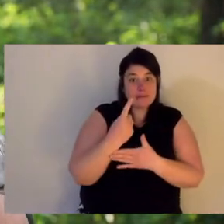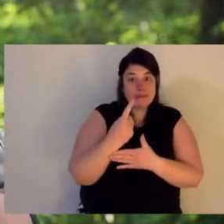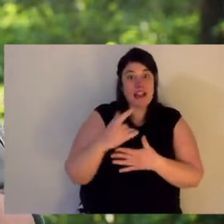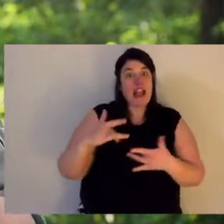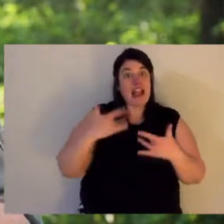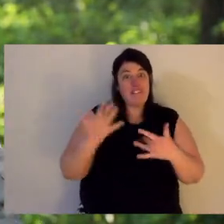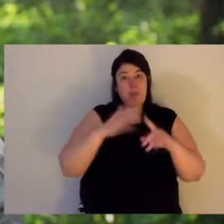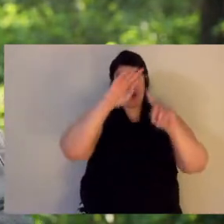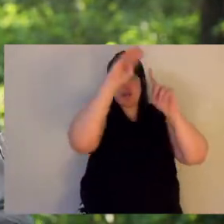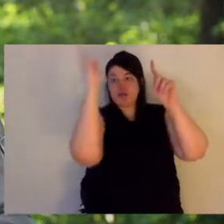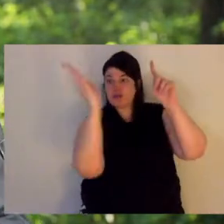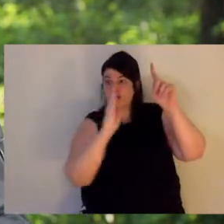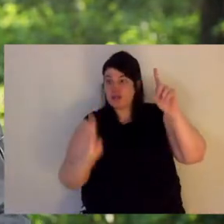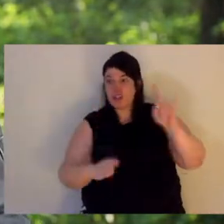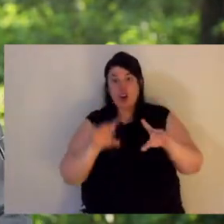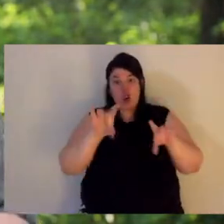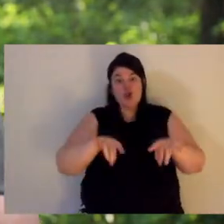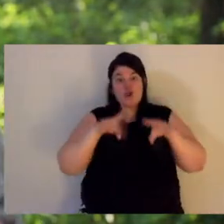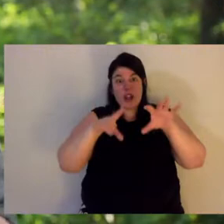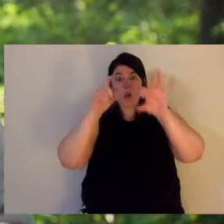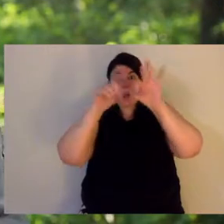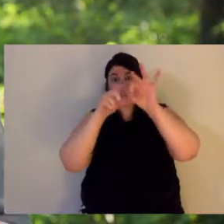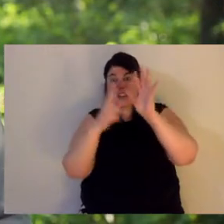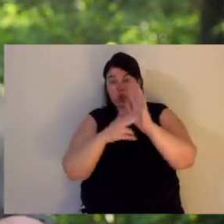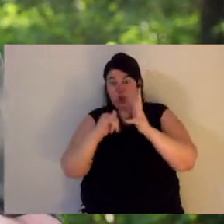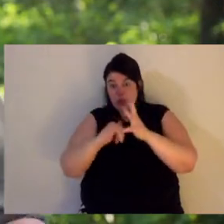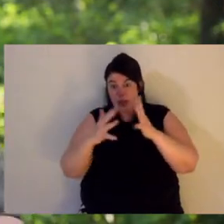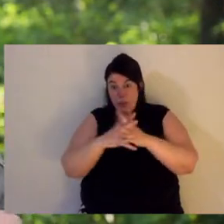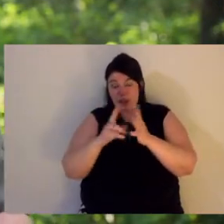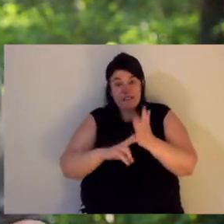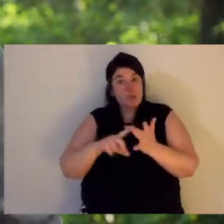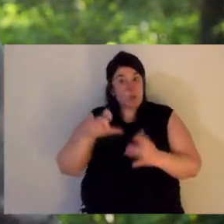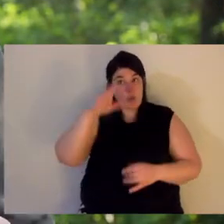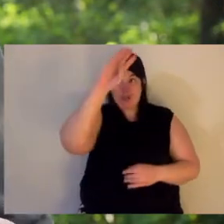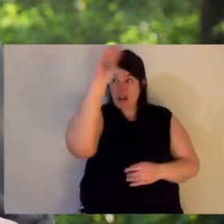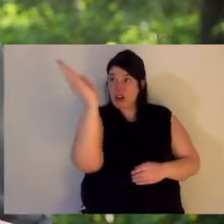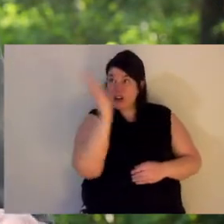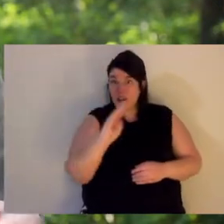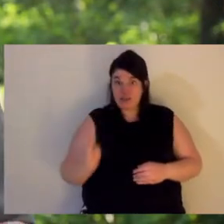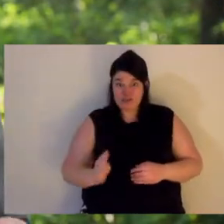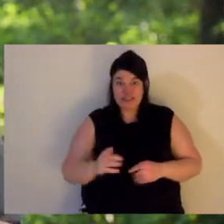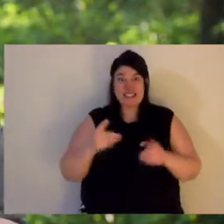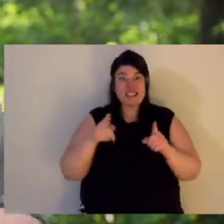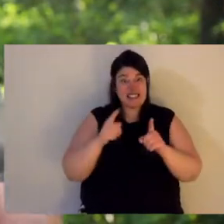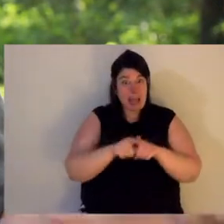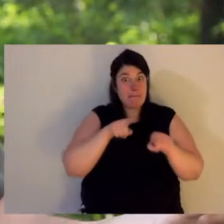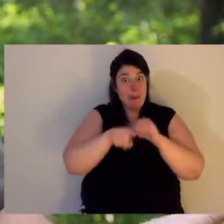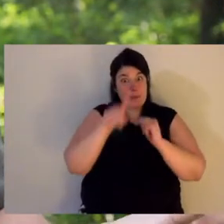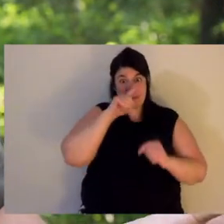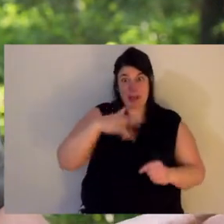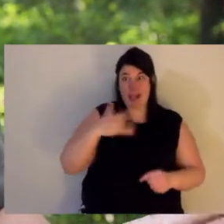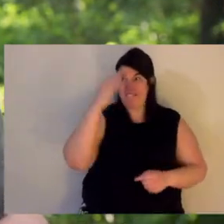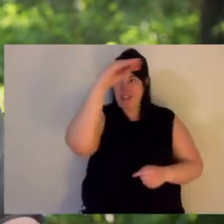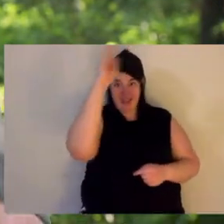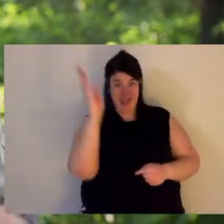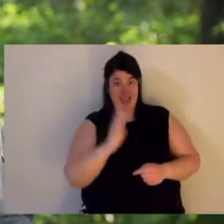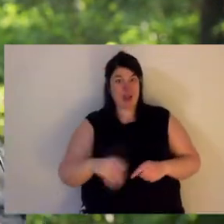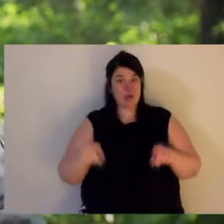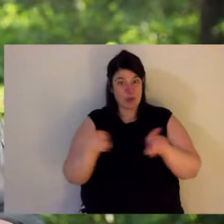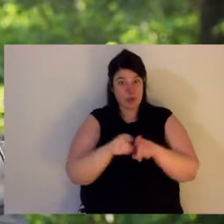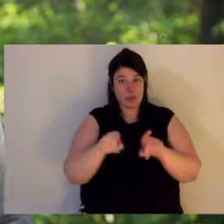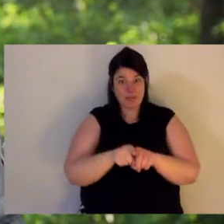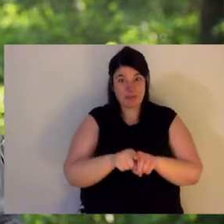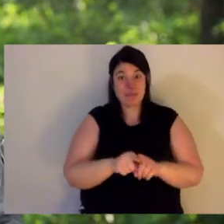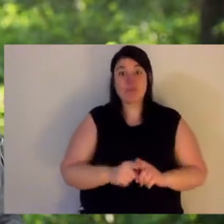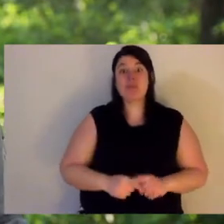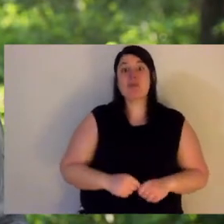Now, what happens is females tend to live in particular areas and they stay there their whole life. And the way you might